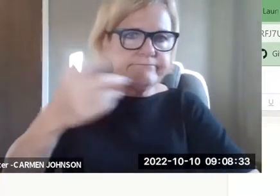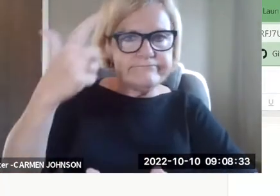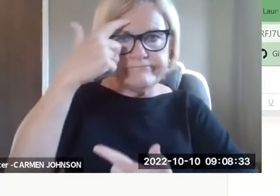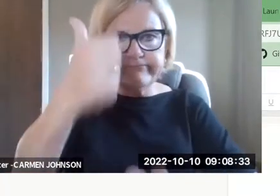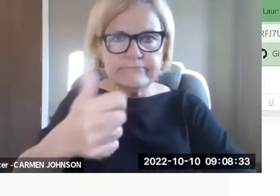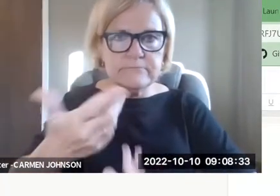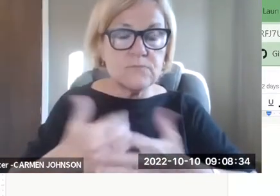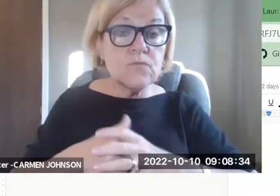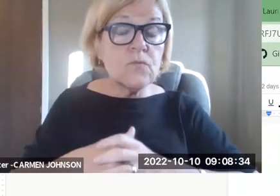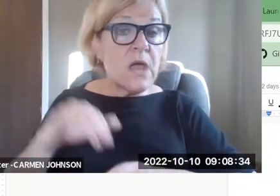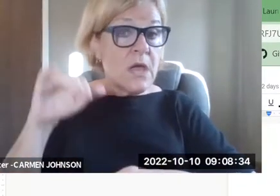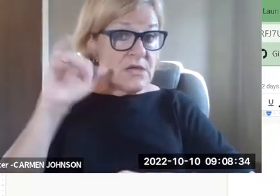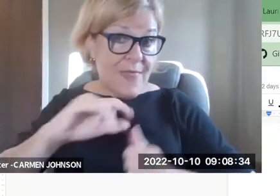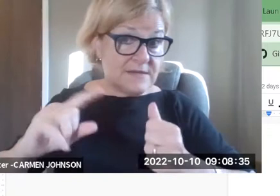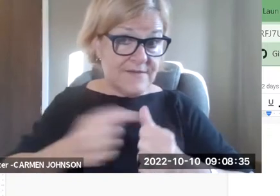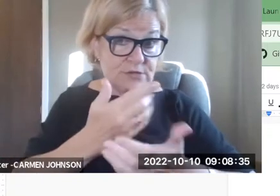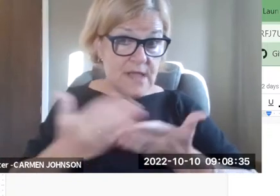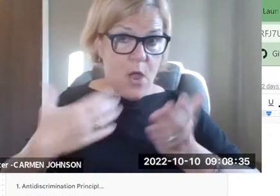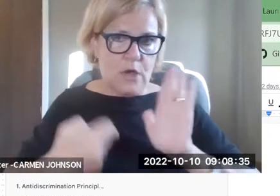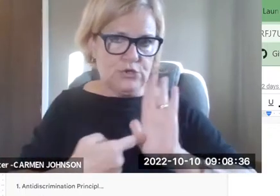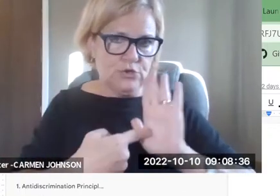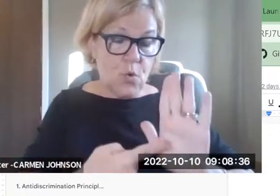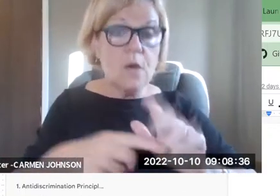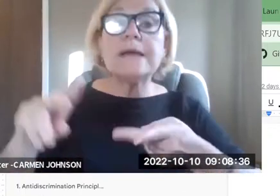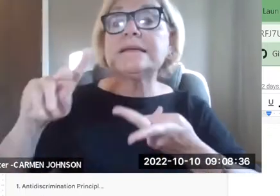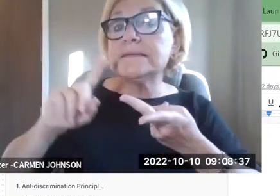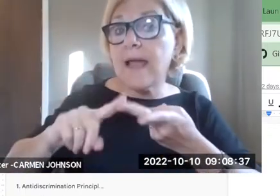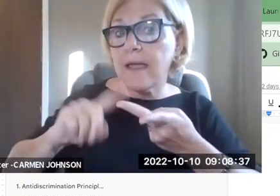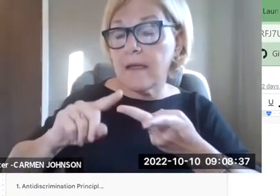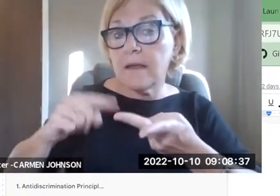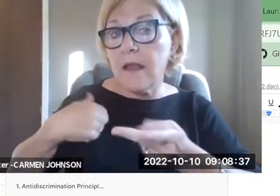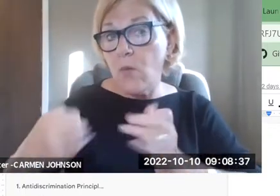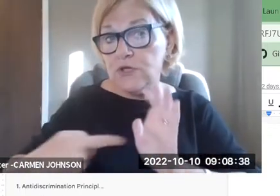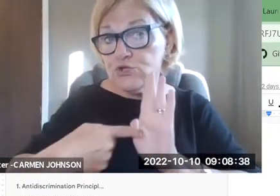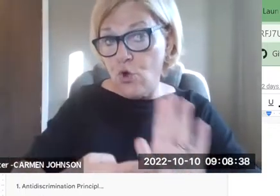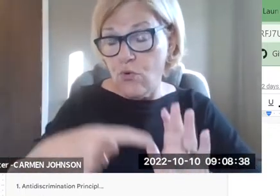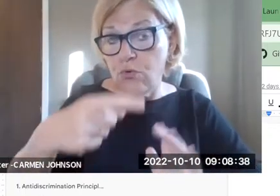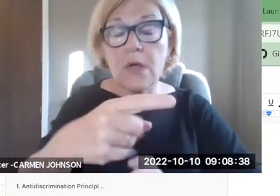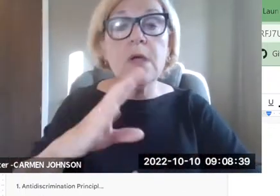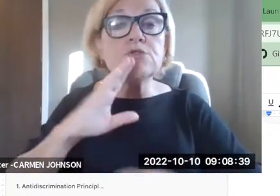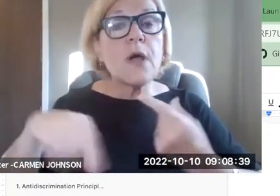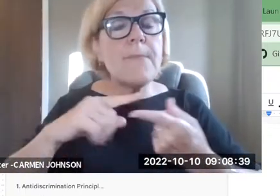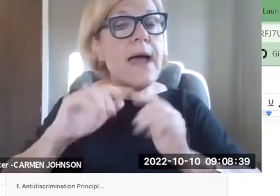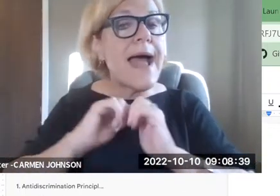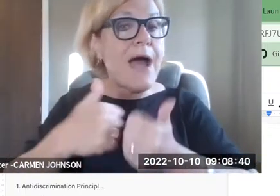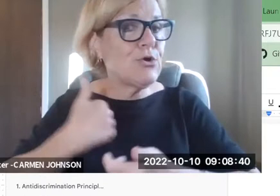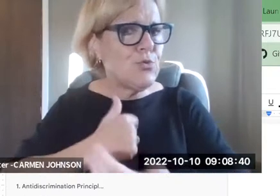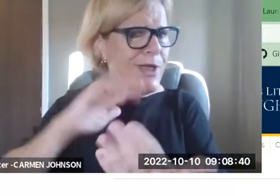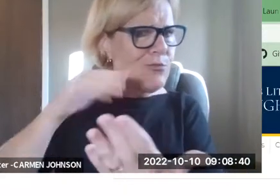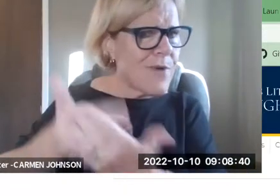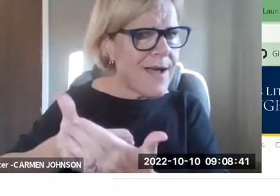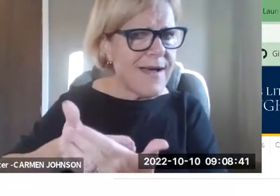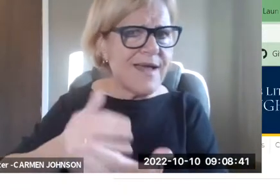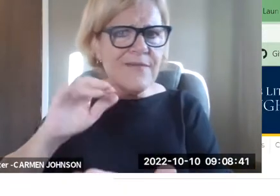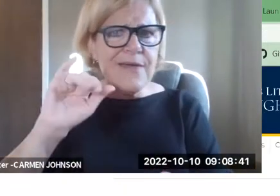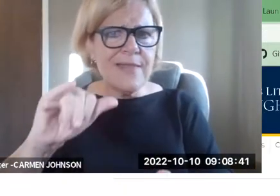there it is, and you can cut and paste at will. So, so that's the first thing that I wanted to